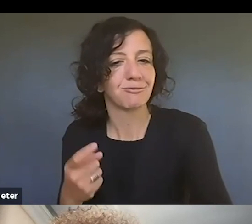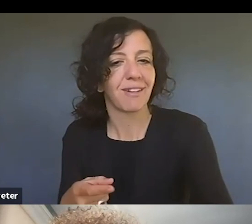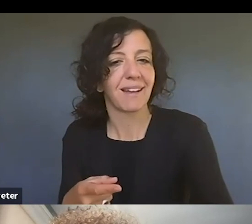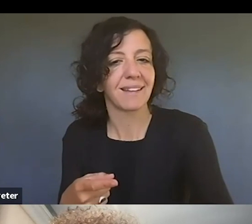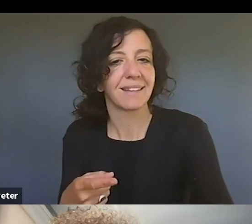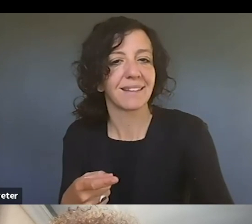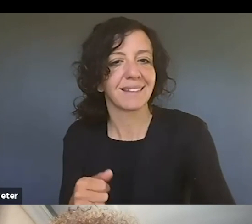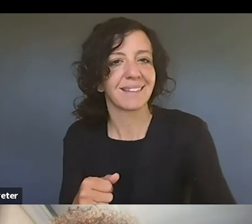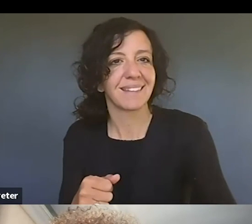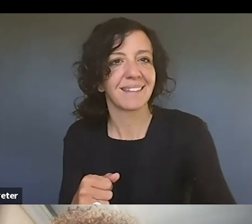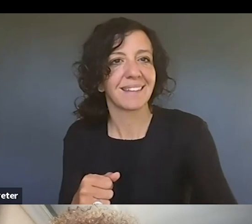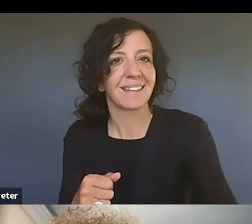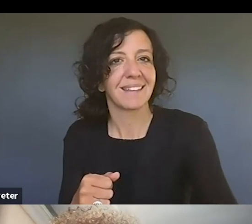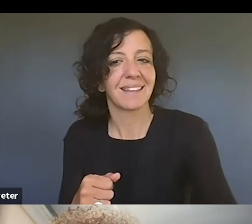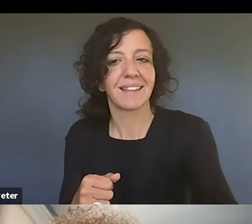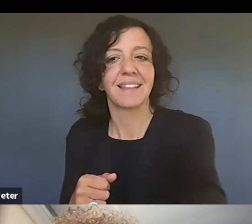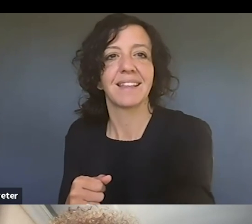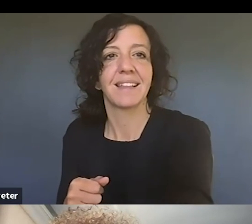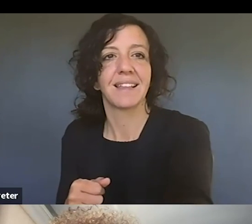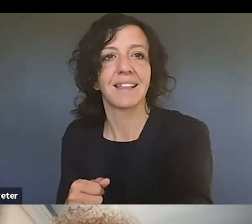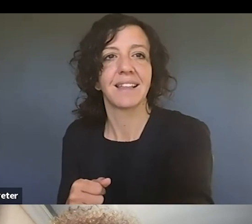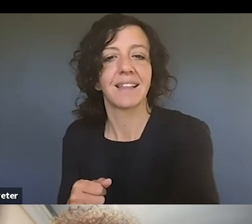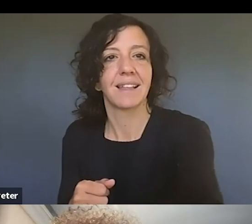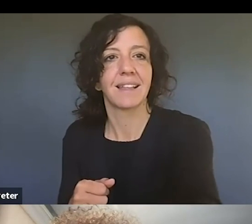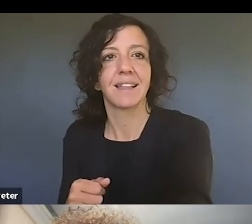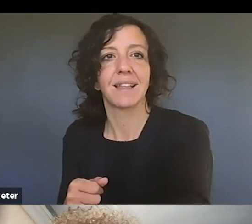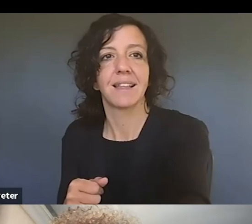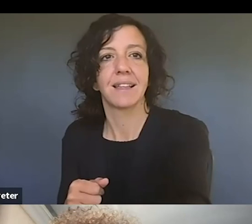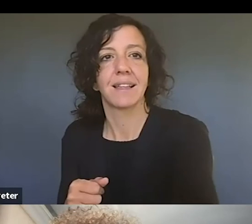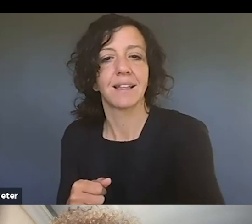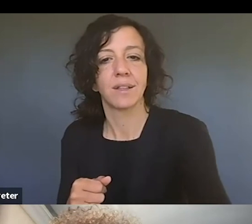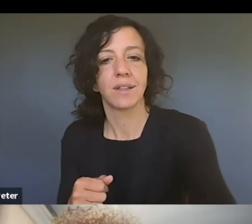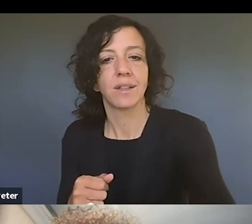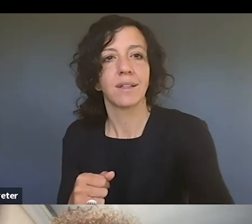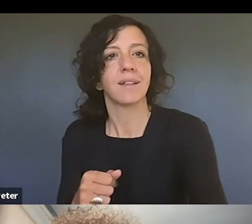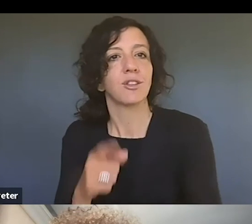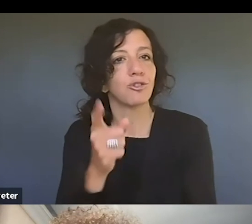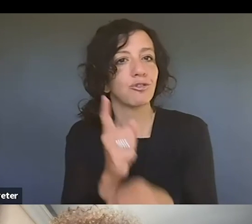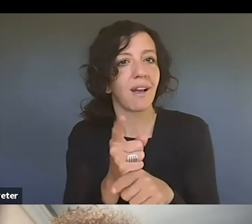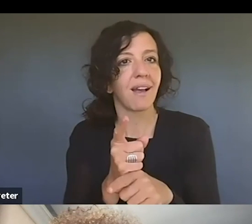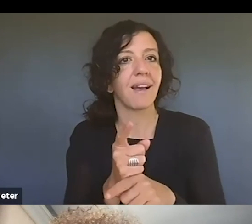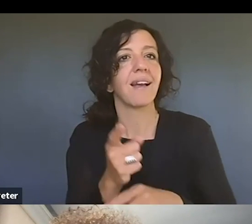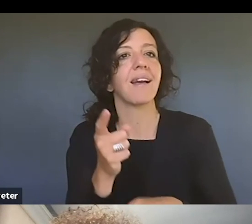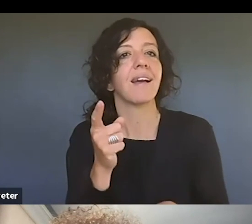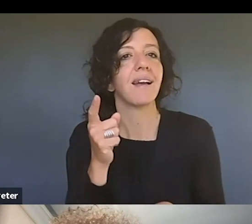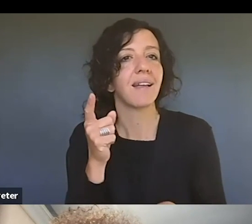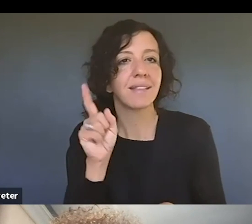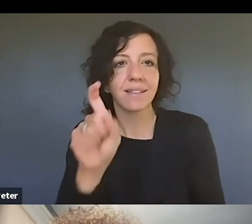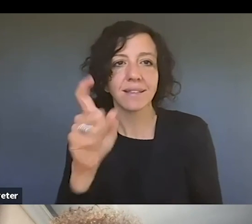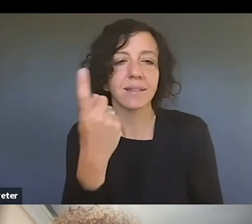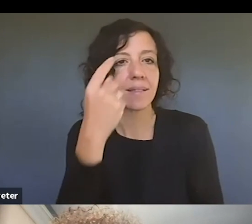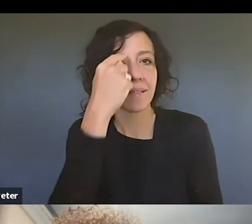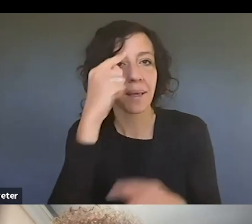there was uh that that is definitely a question to be very